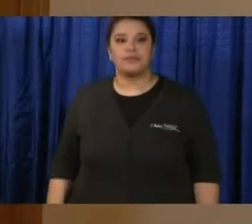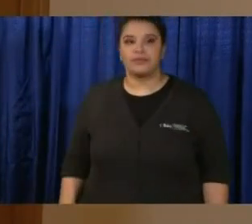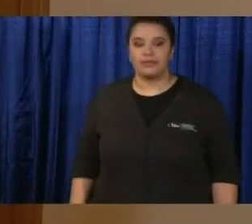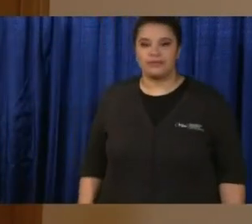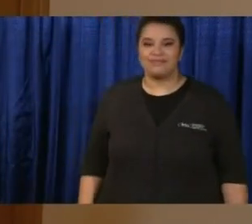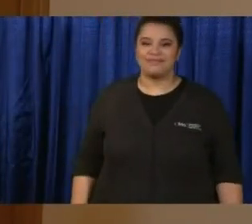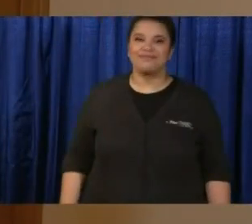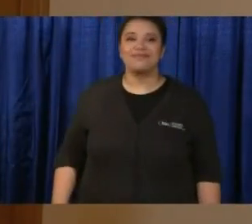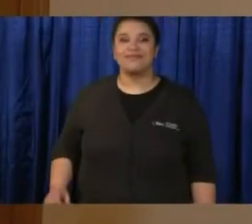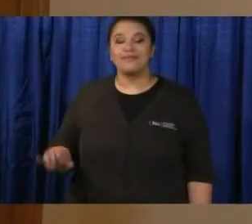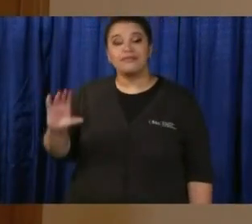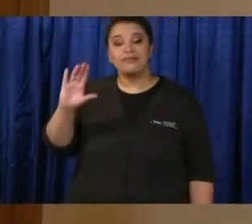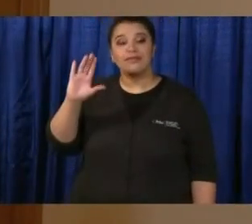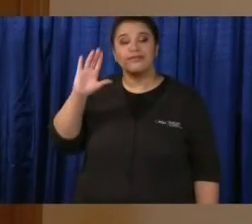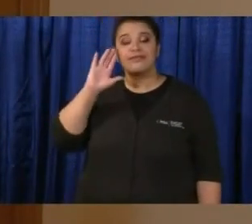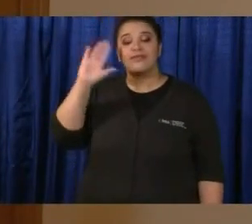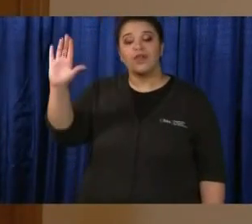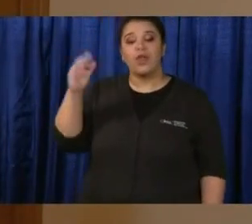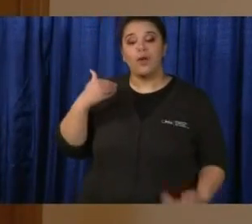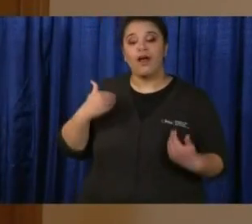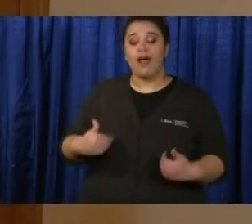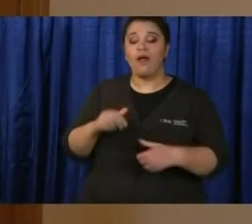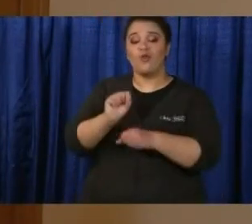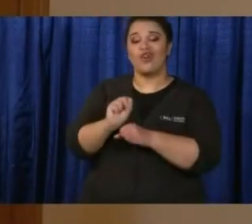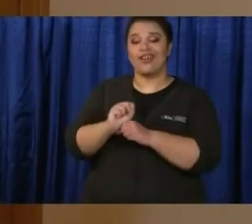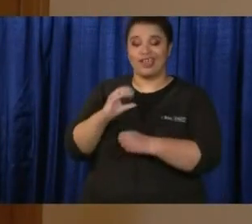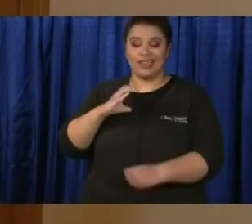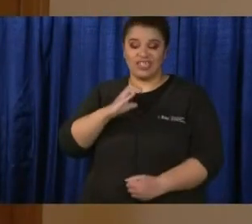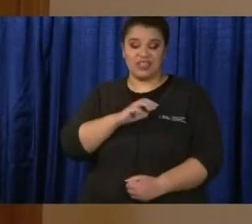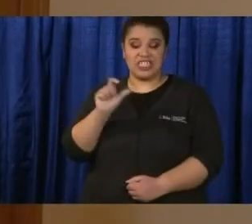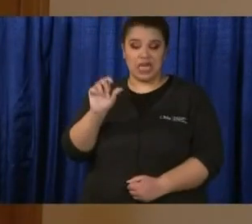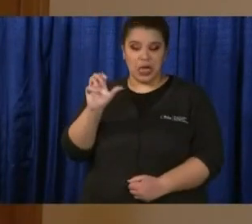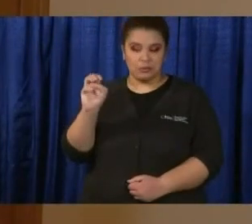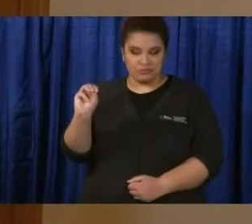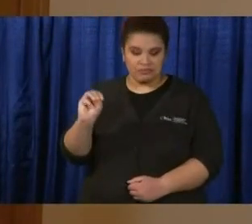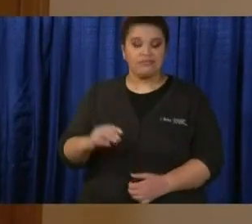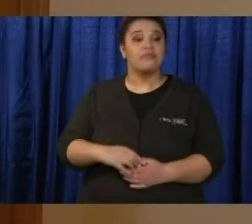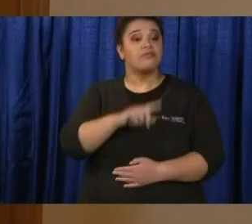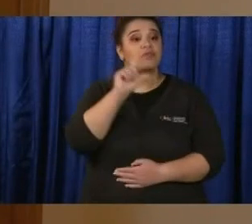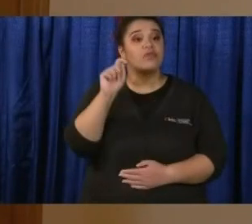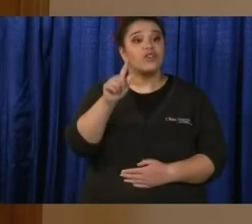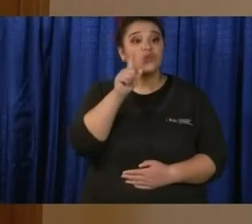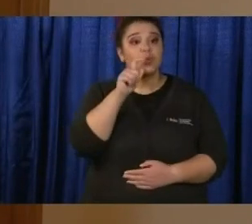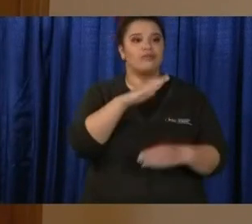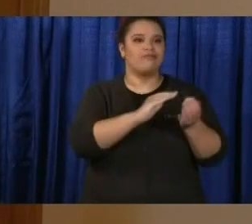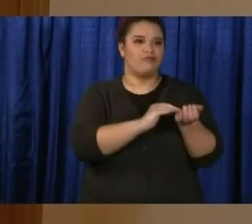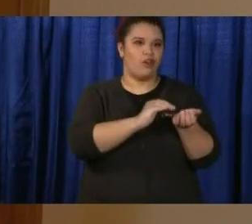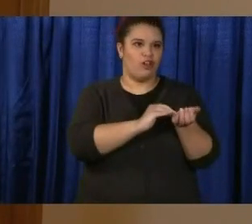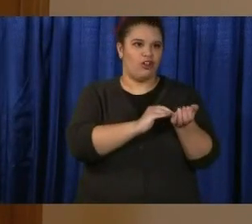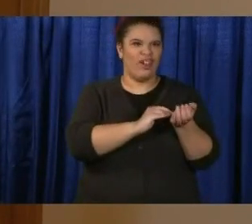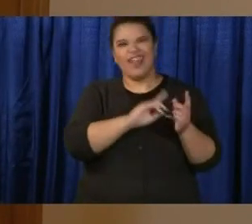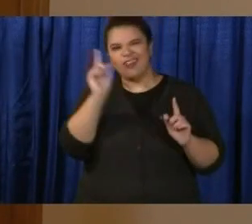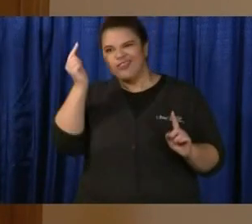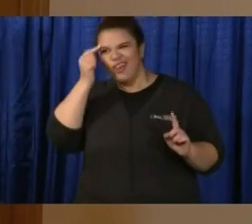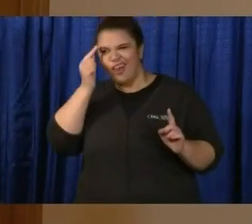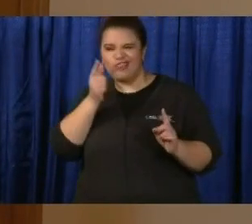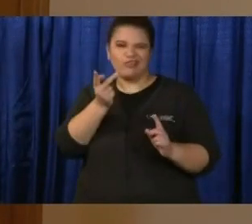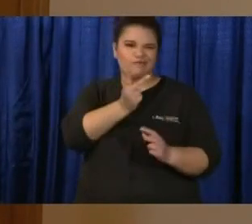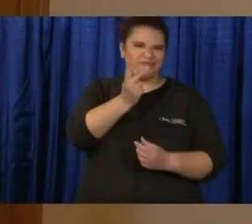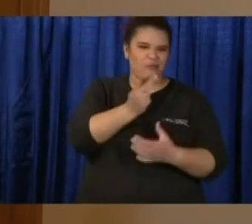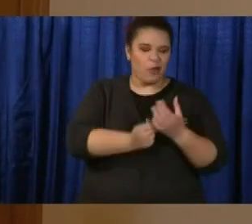Hi, this is Jeremy Pelser with Cleveland.com. Hi, this question is for Dr. Acton and Governor DeWine.